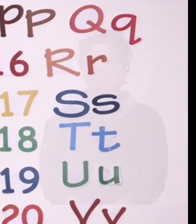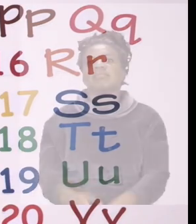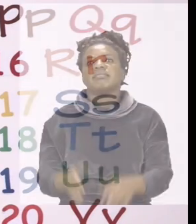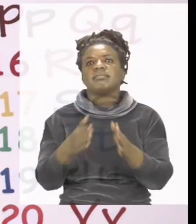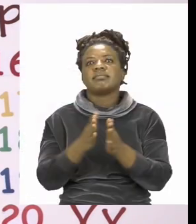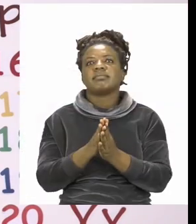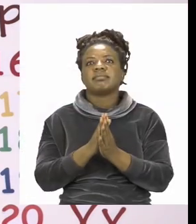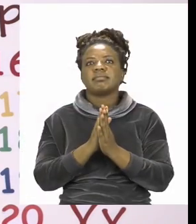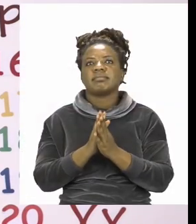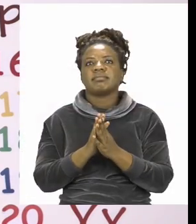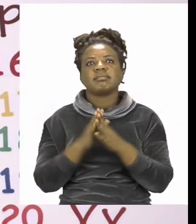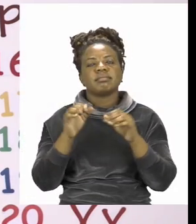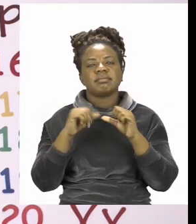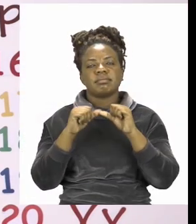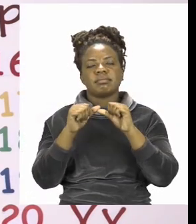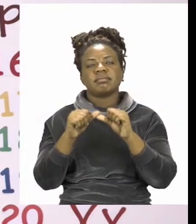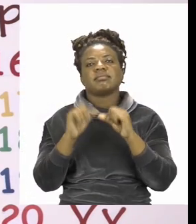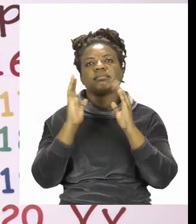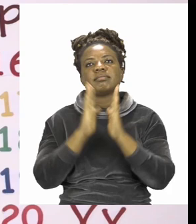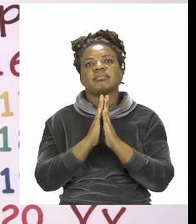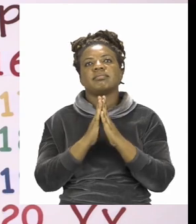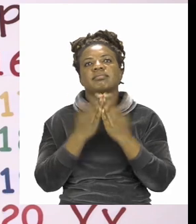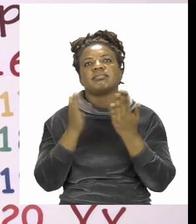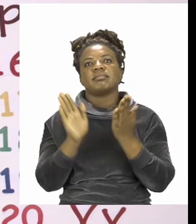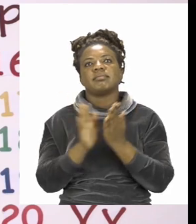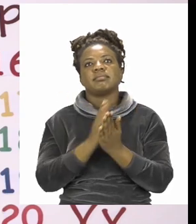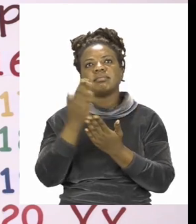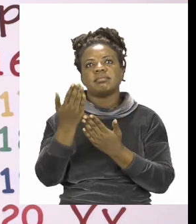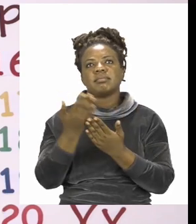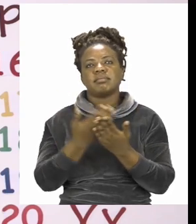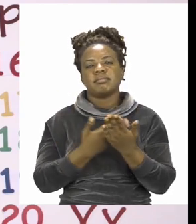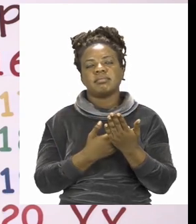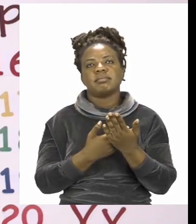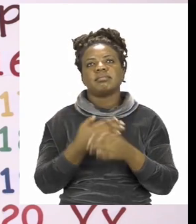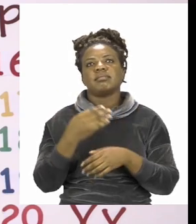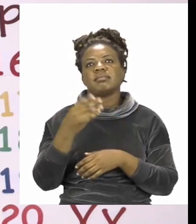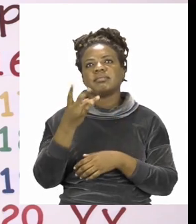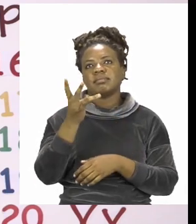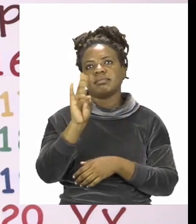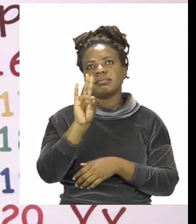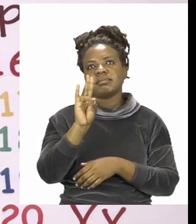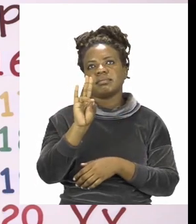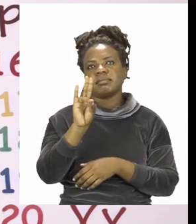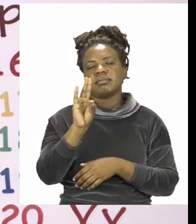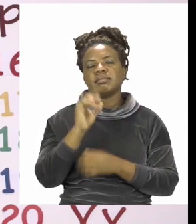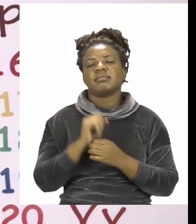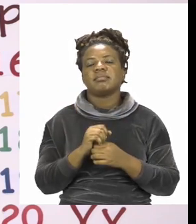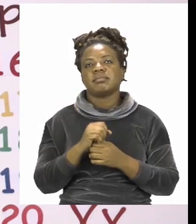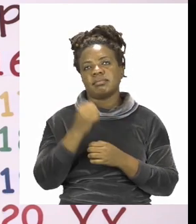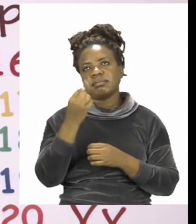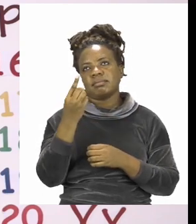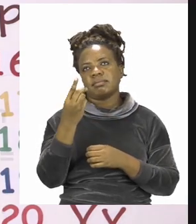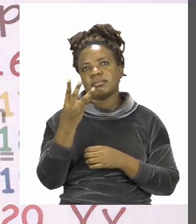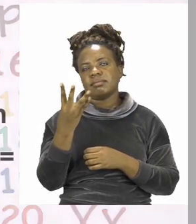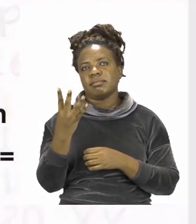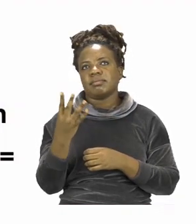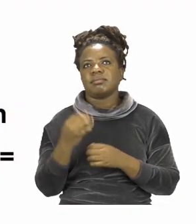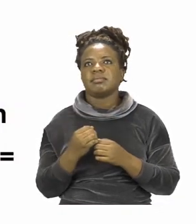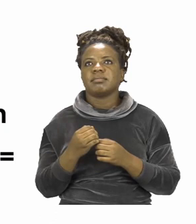For our next exercise boys and girls we're going to continue with our mathematics on page 7.